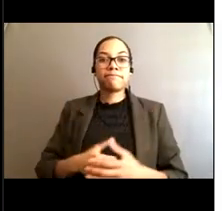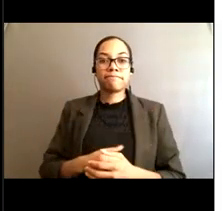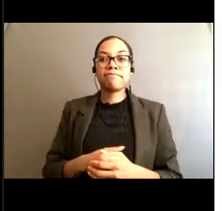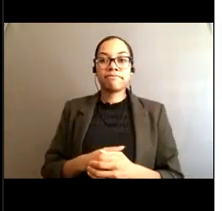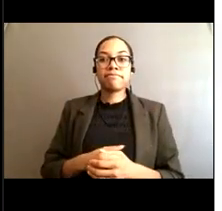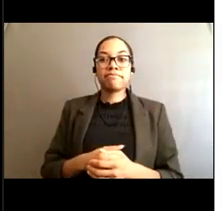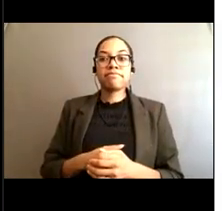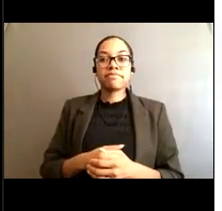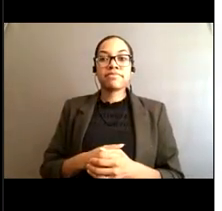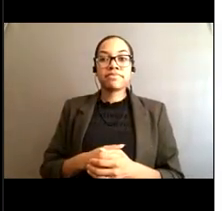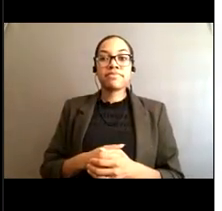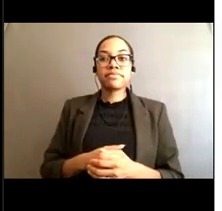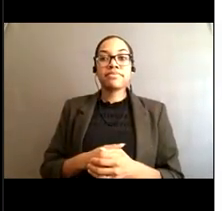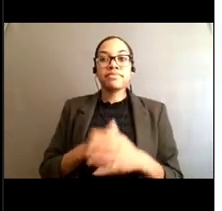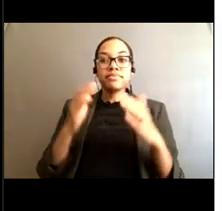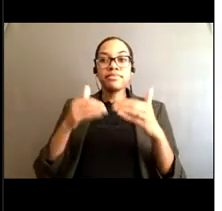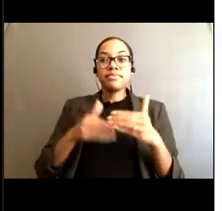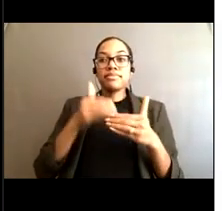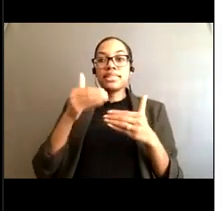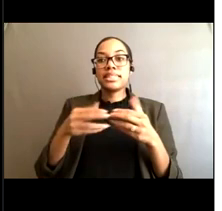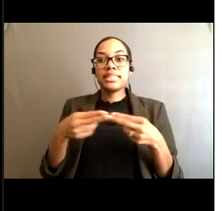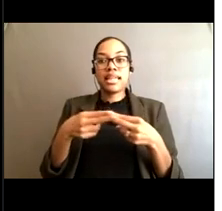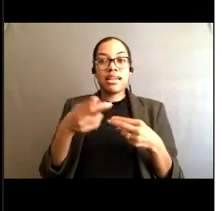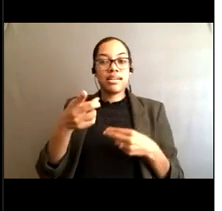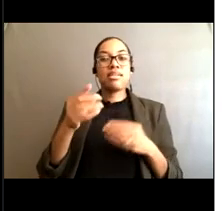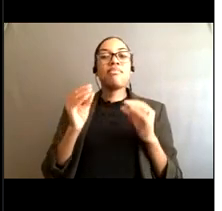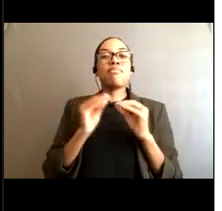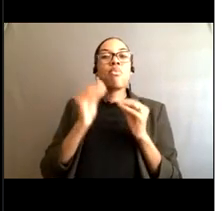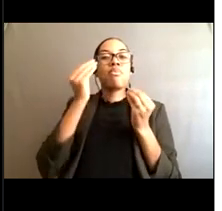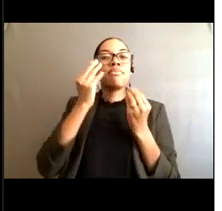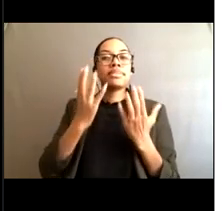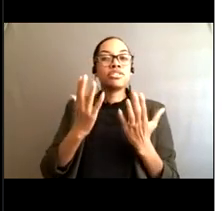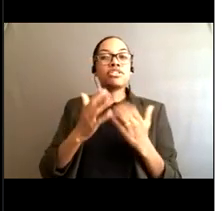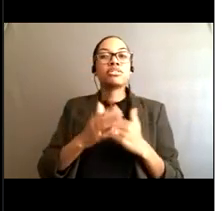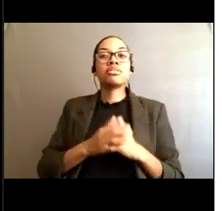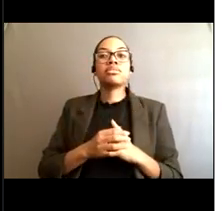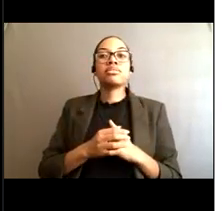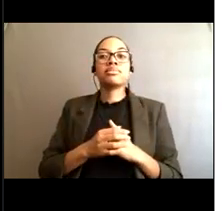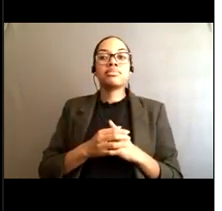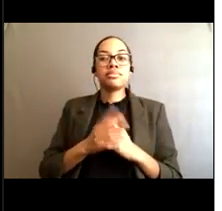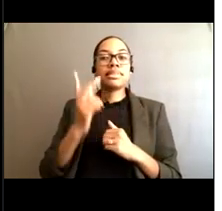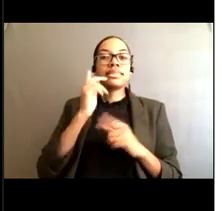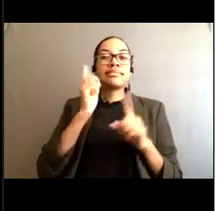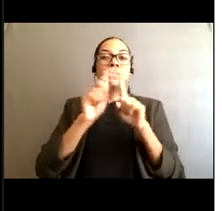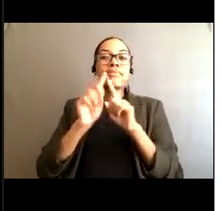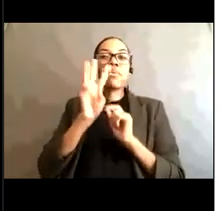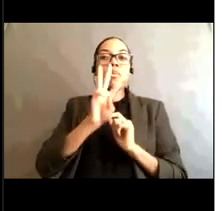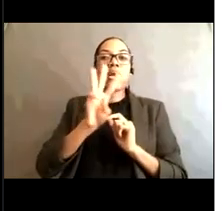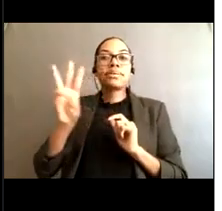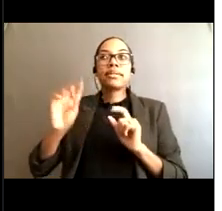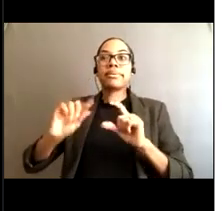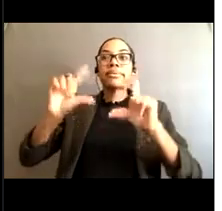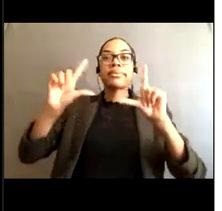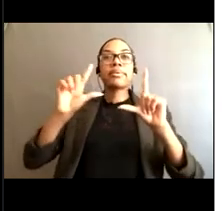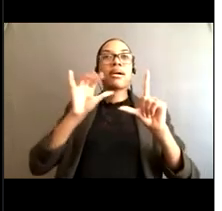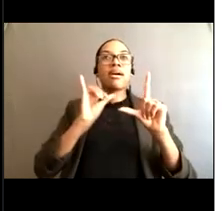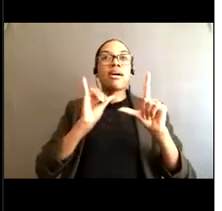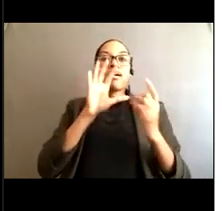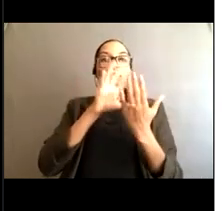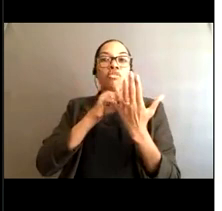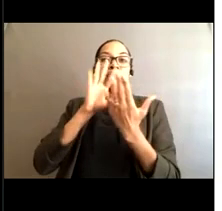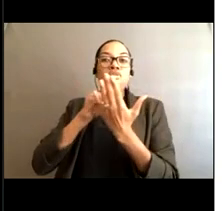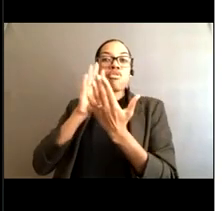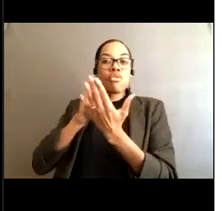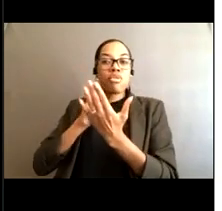Here's some places that you can go for more information The weather service has a lot of great information at weather.gov